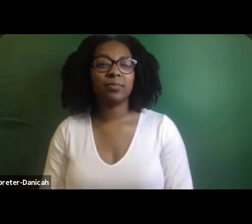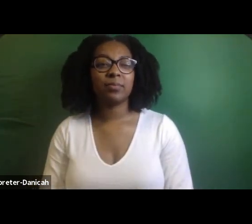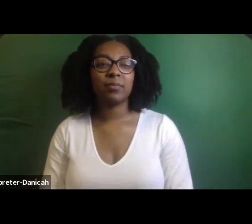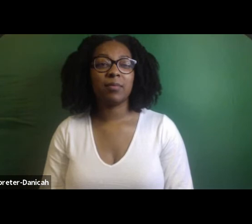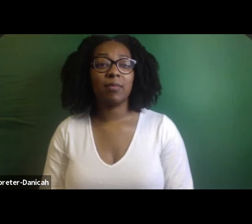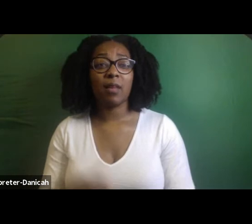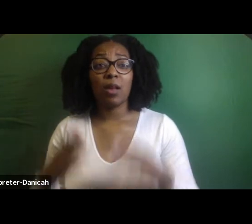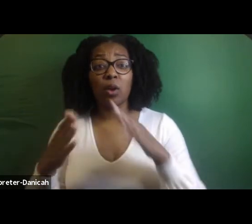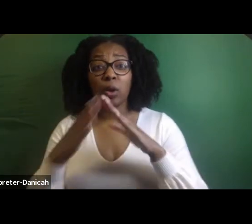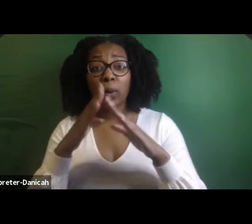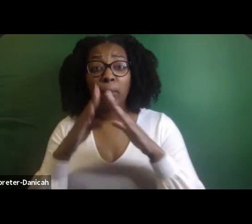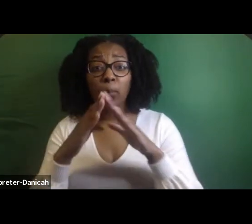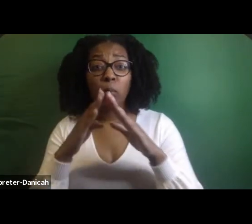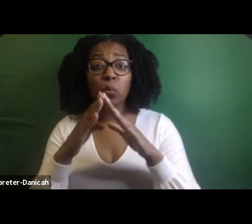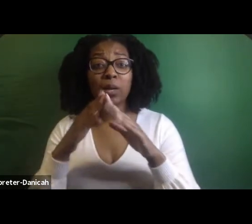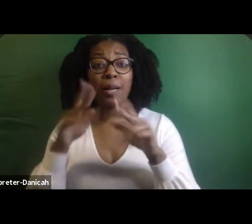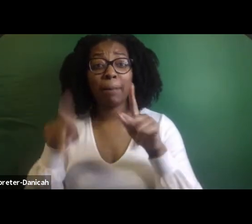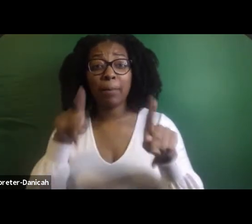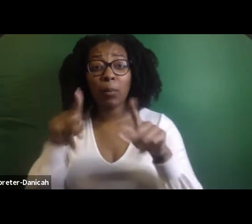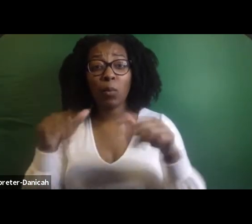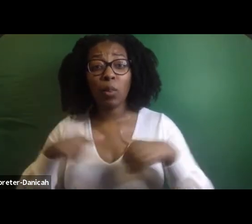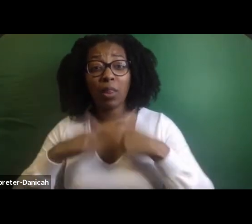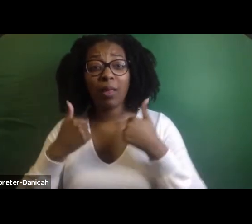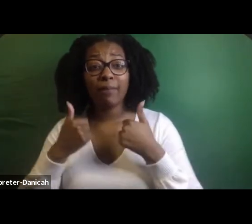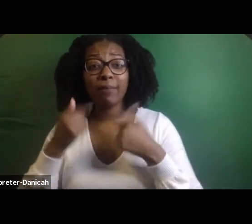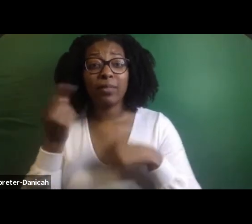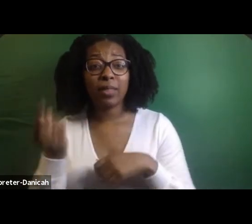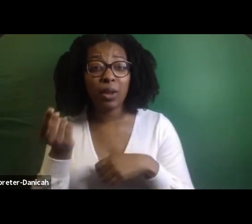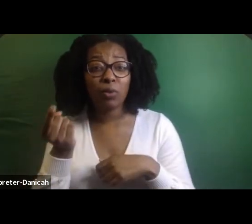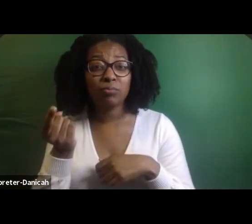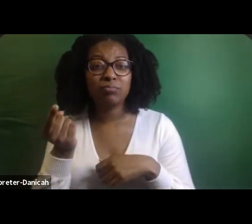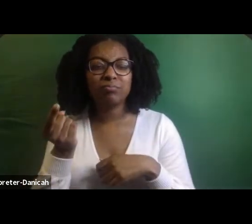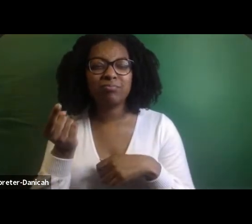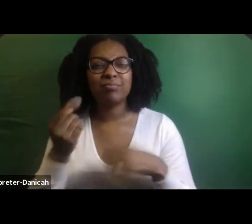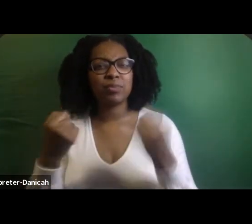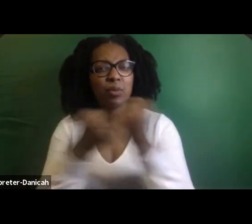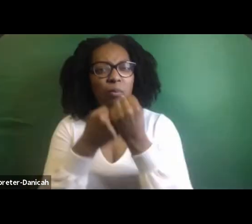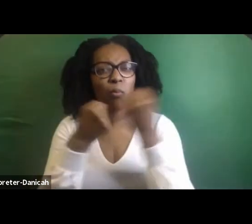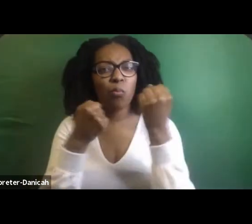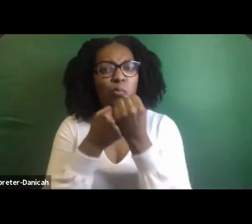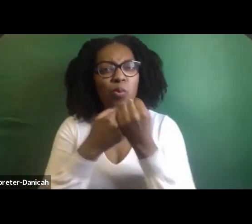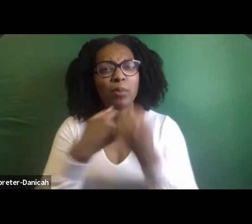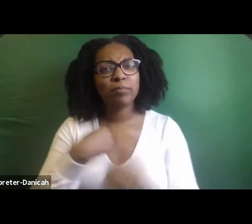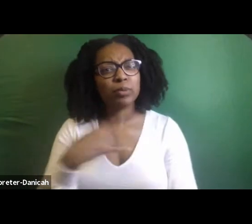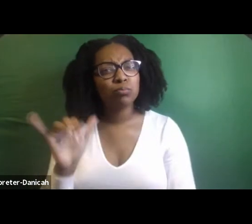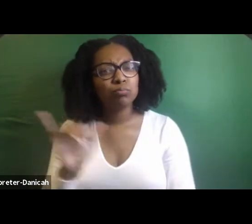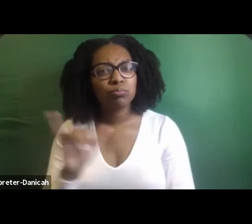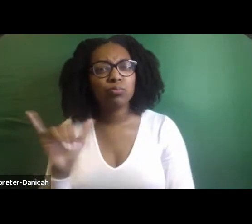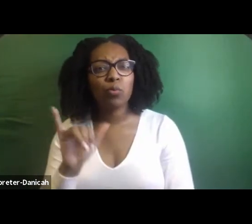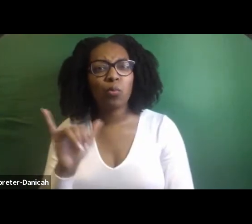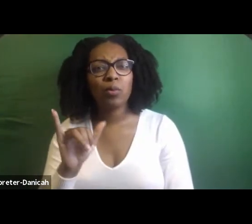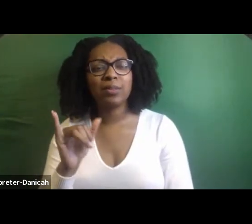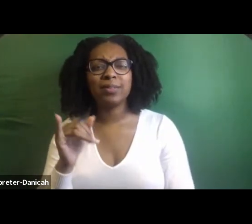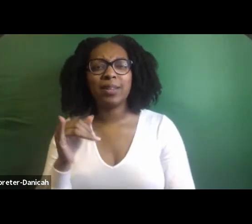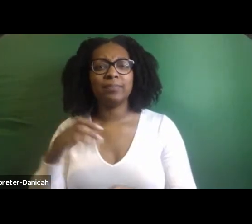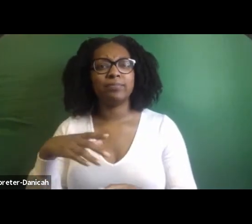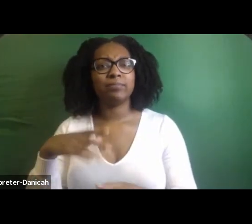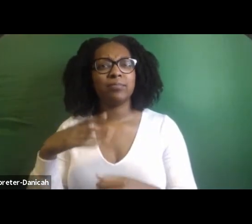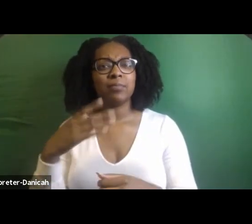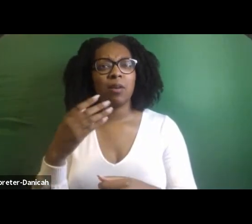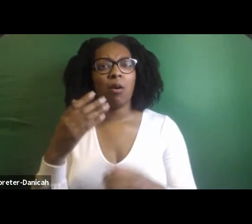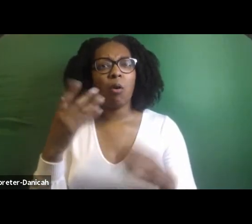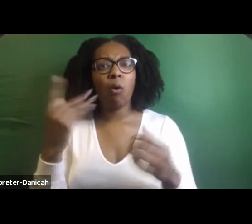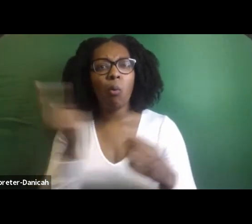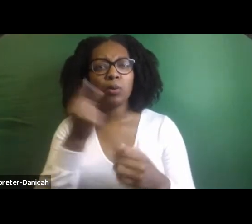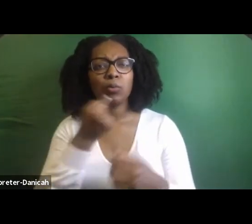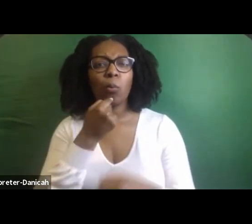tell me, we may not be in dance, but we know you're a star and we know that you should follow your dream and do whatever it is that you have in your heart to do. And if dance